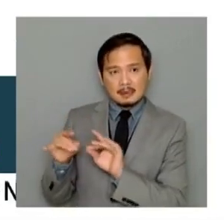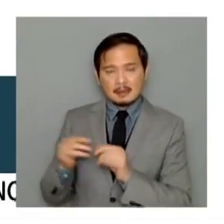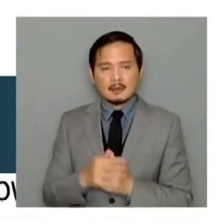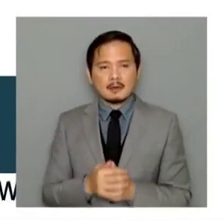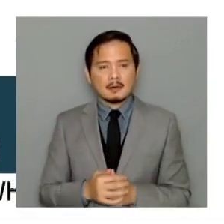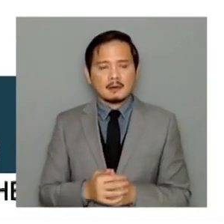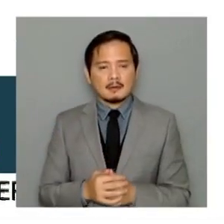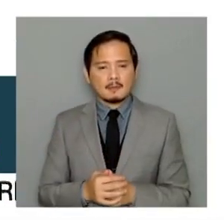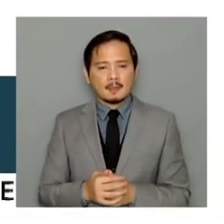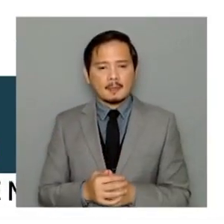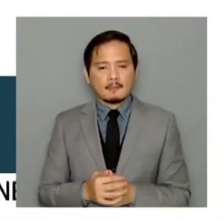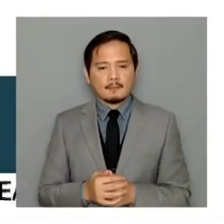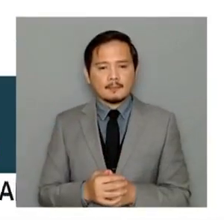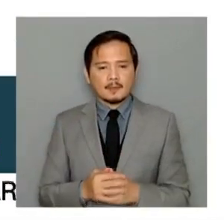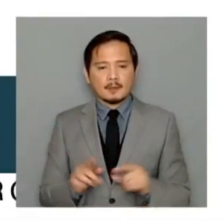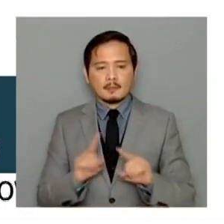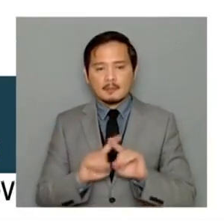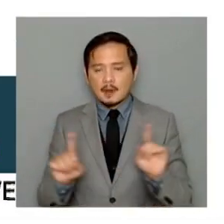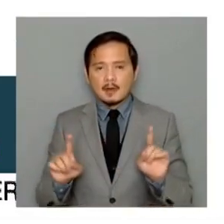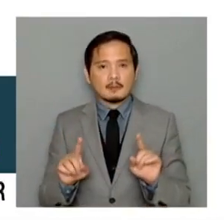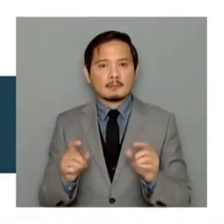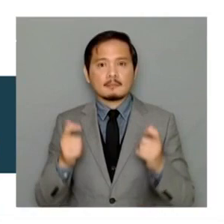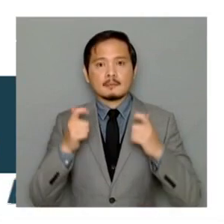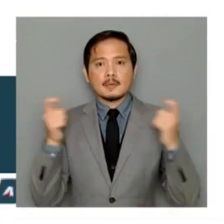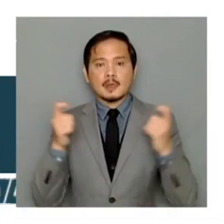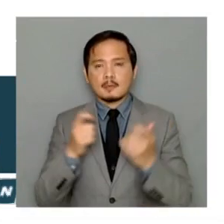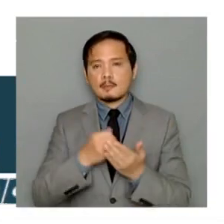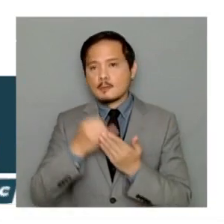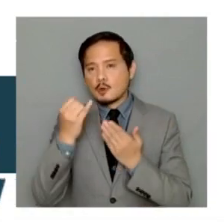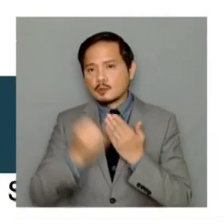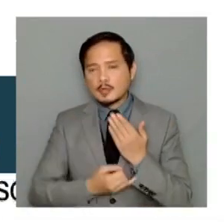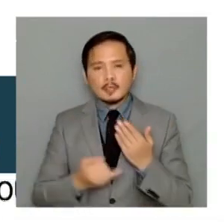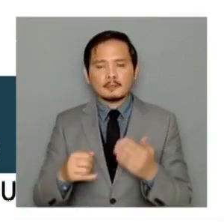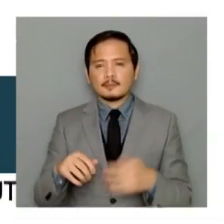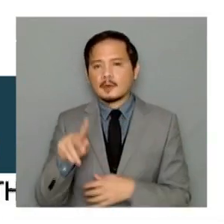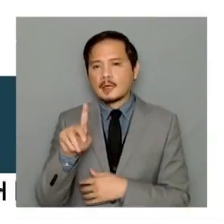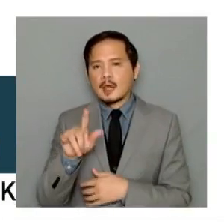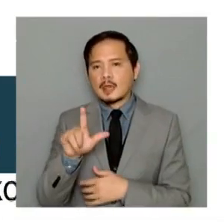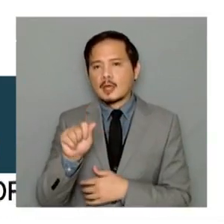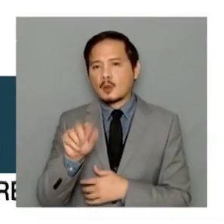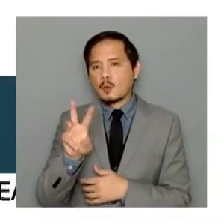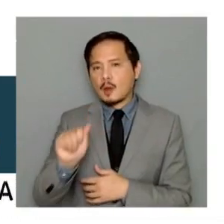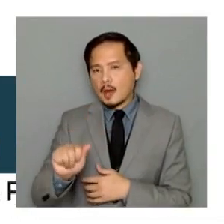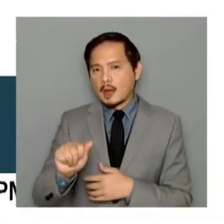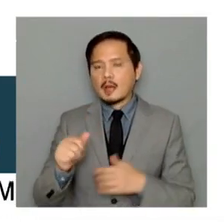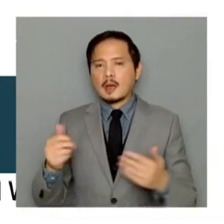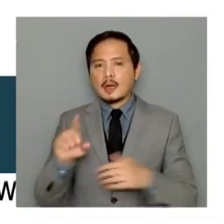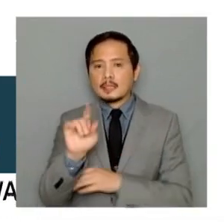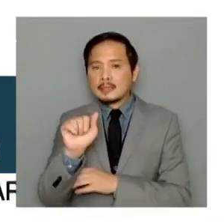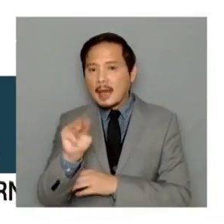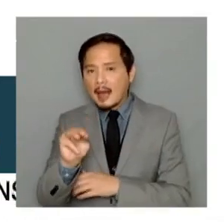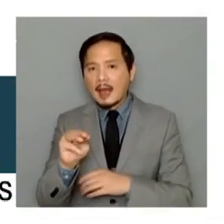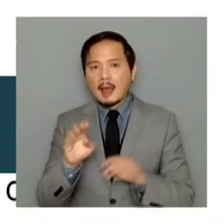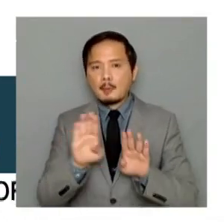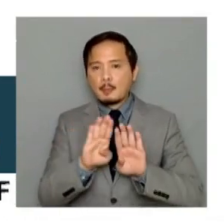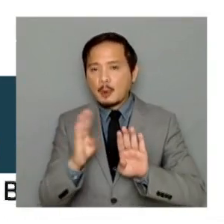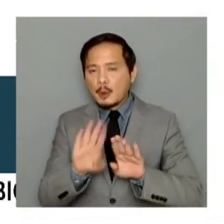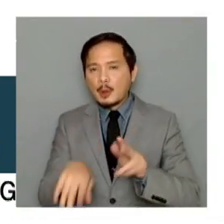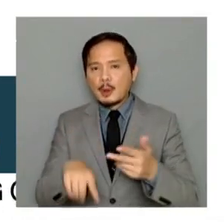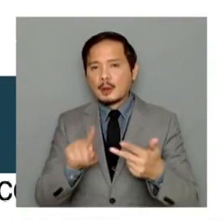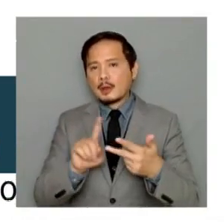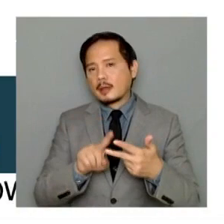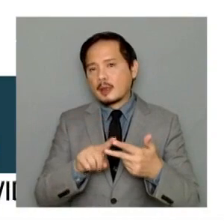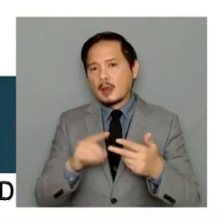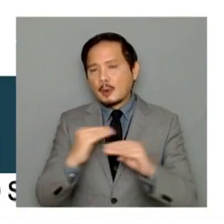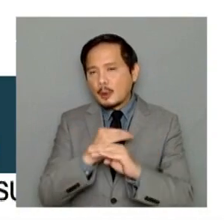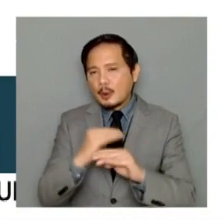enormous projects like the Kaliwa Dam or the Pasig River Expressway. And the various other mines